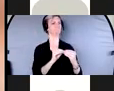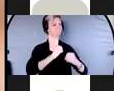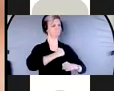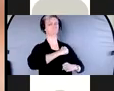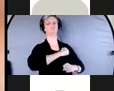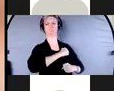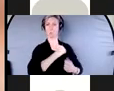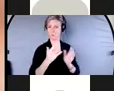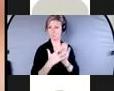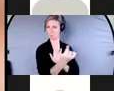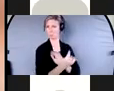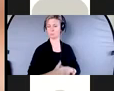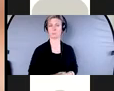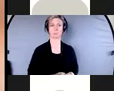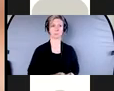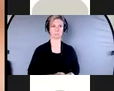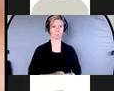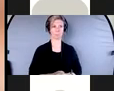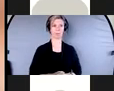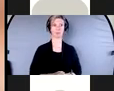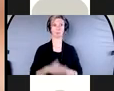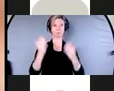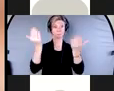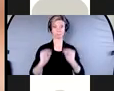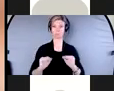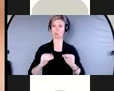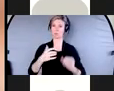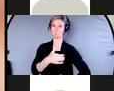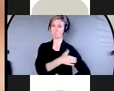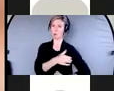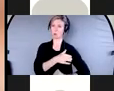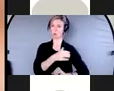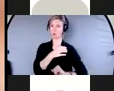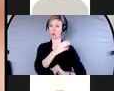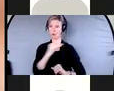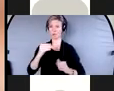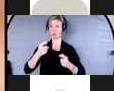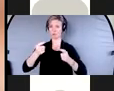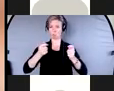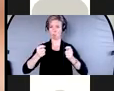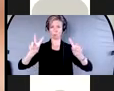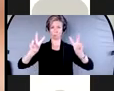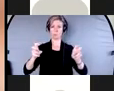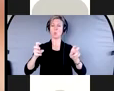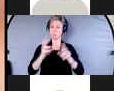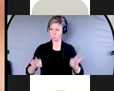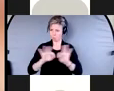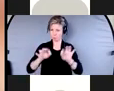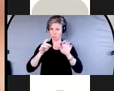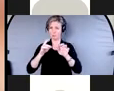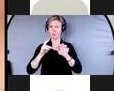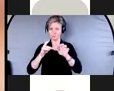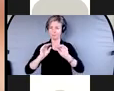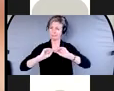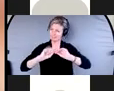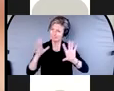when I talked about power and control, that's really an important concept to understand, because somebody is using an older